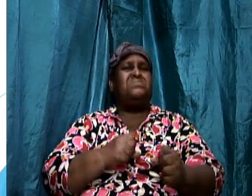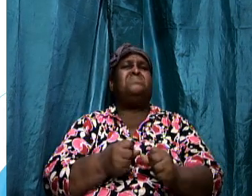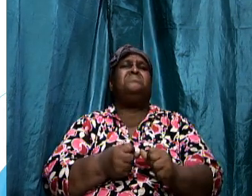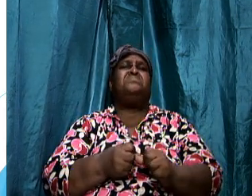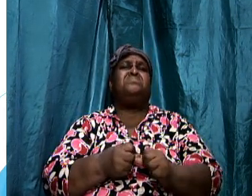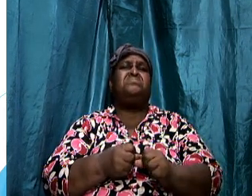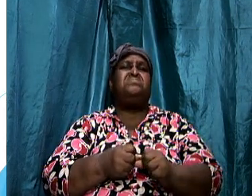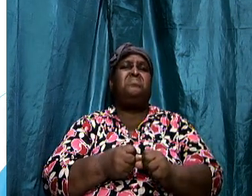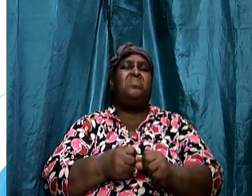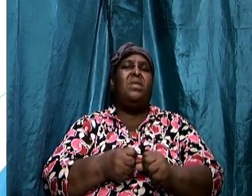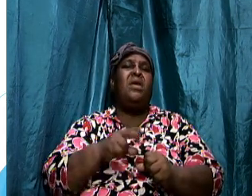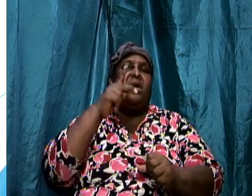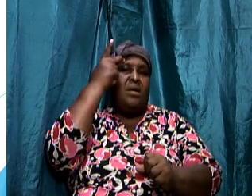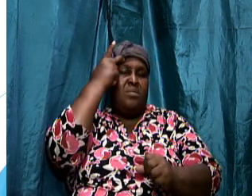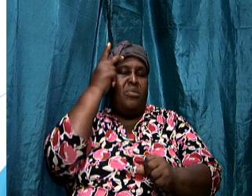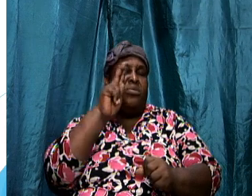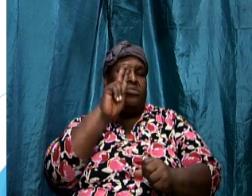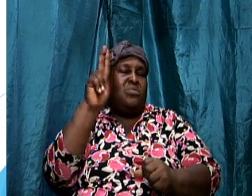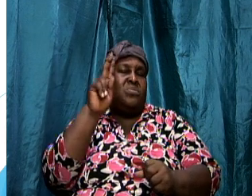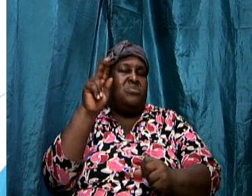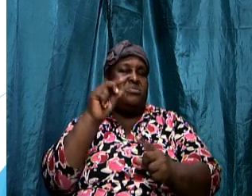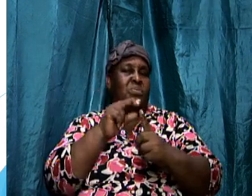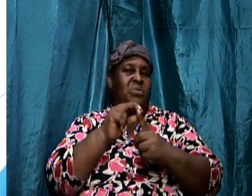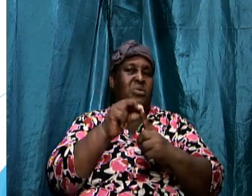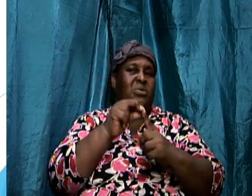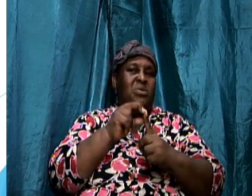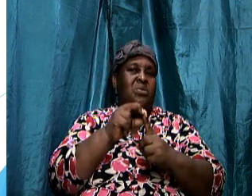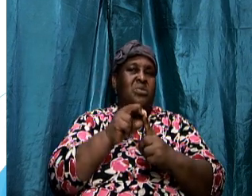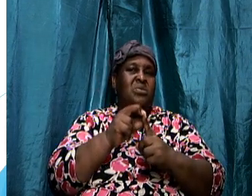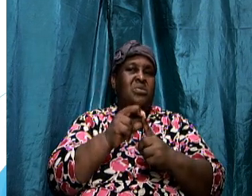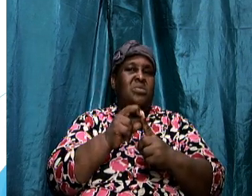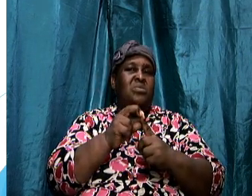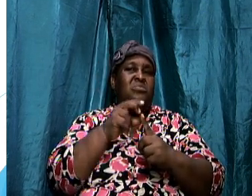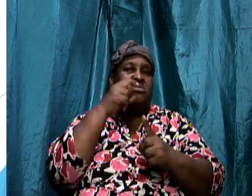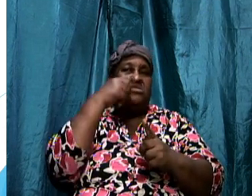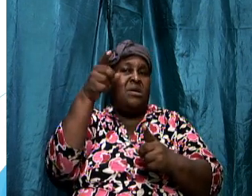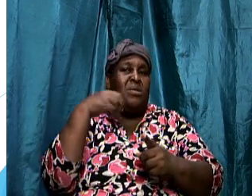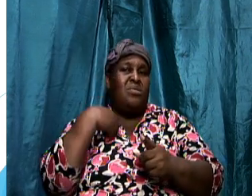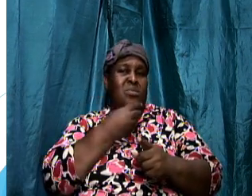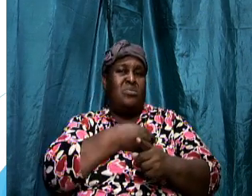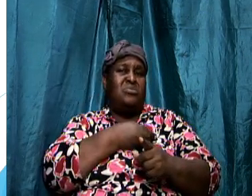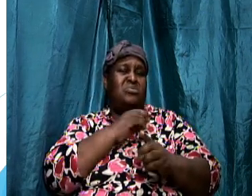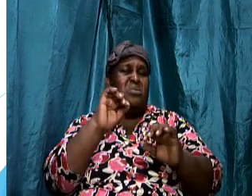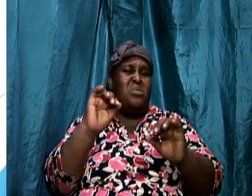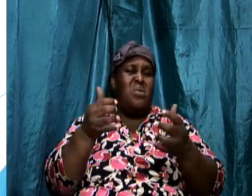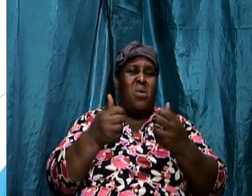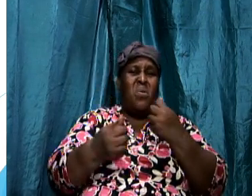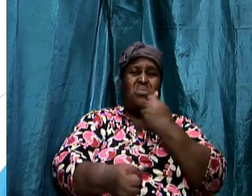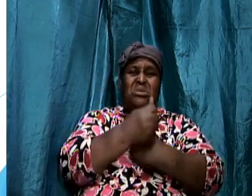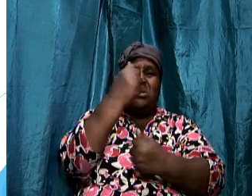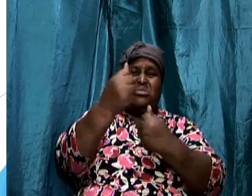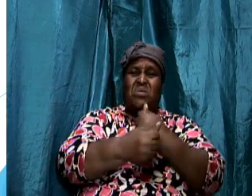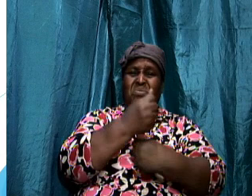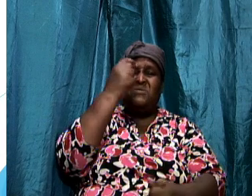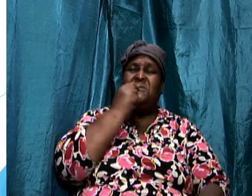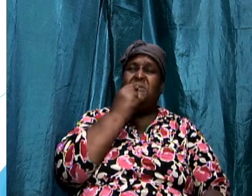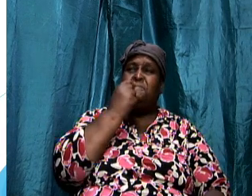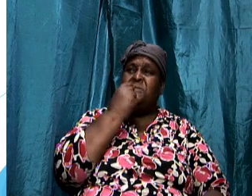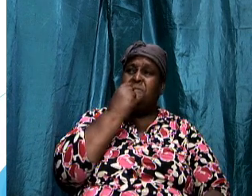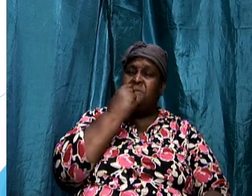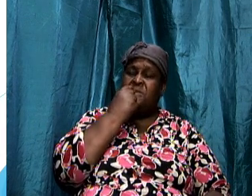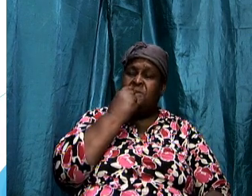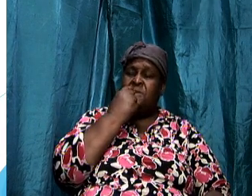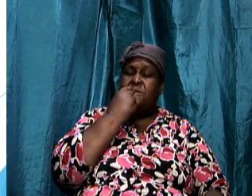and paul used that word to convey to us how severe and how serious the